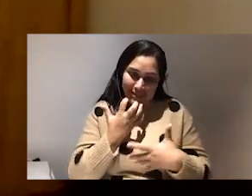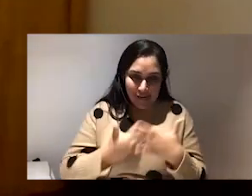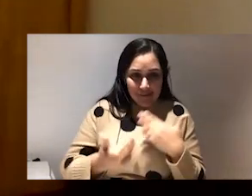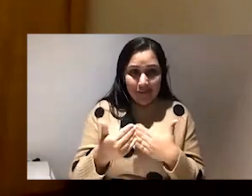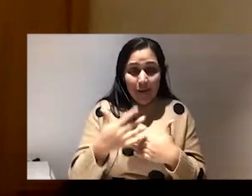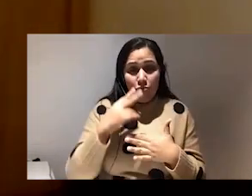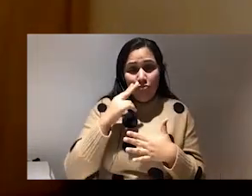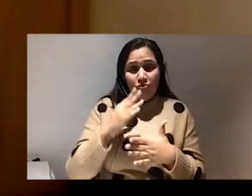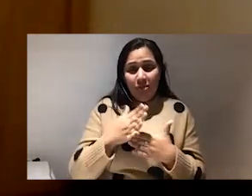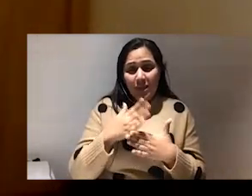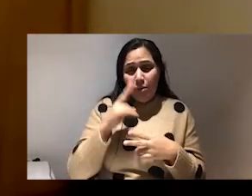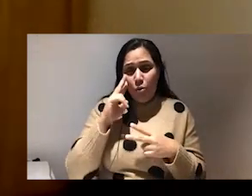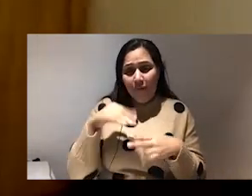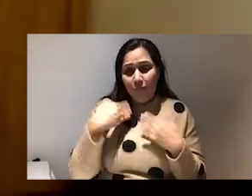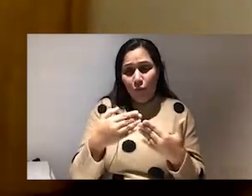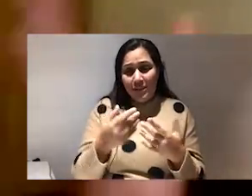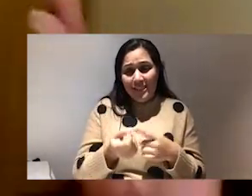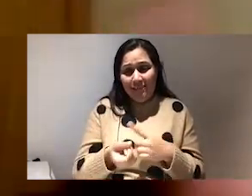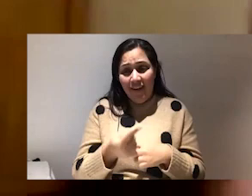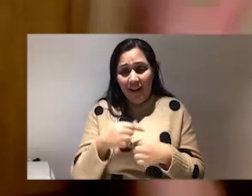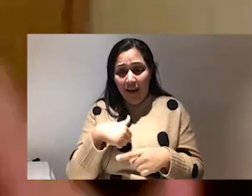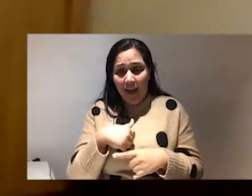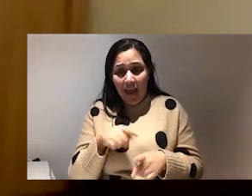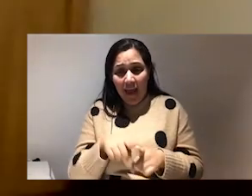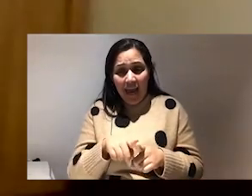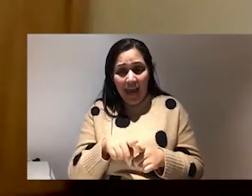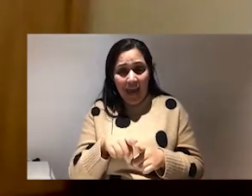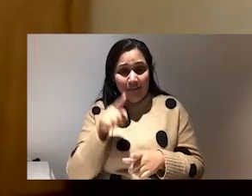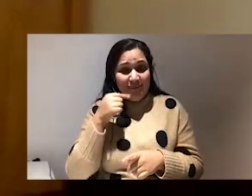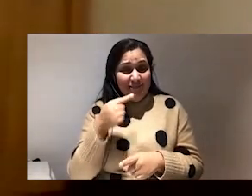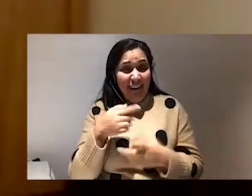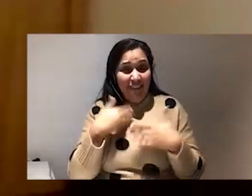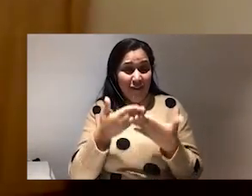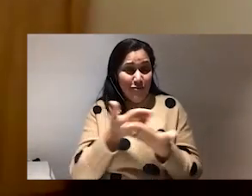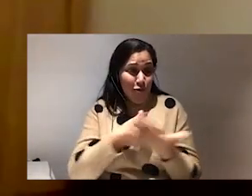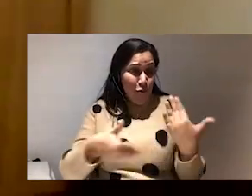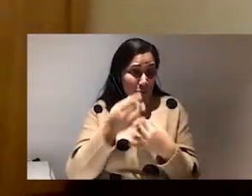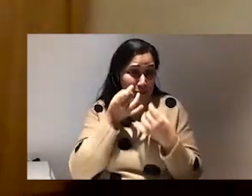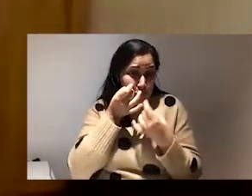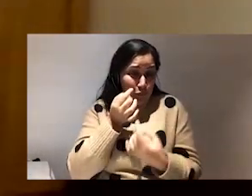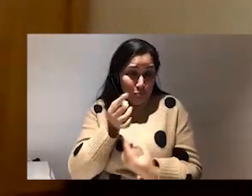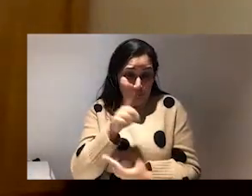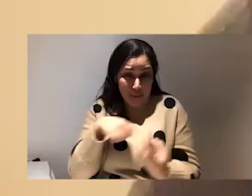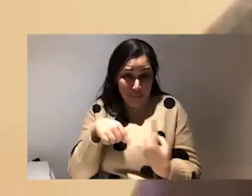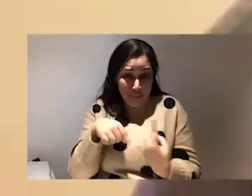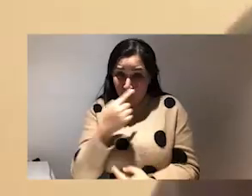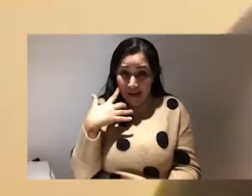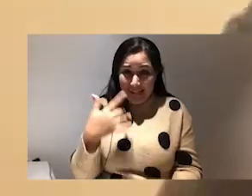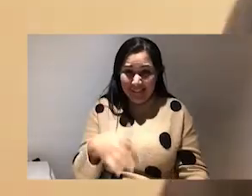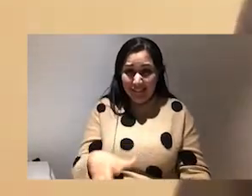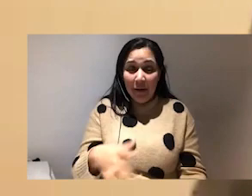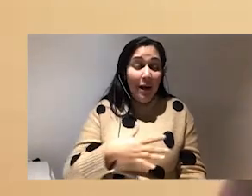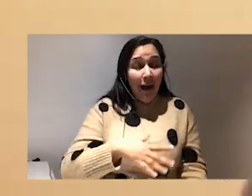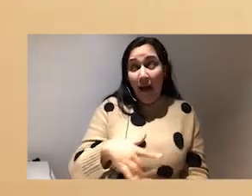to tell you how proud of you I am. And I'm doing it in front of all these witnesses. Meeting you. getting married.